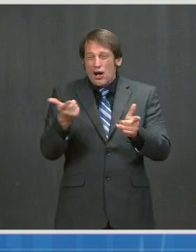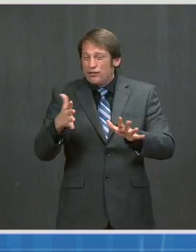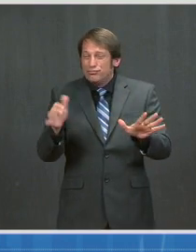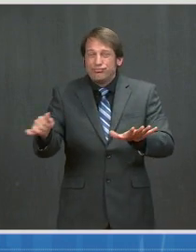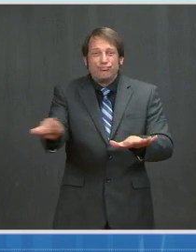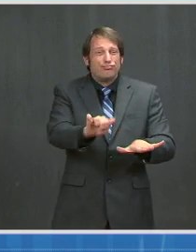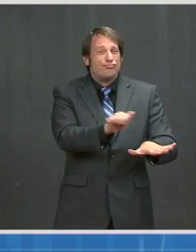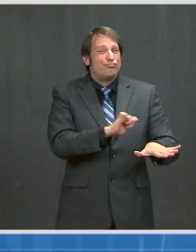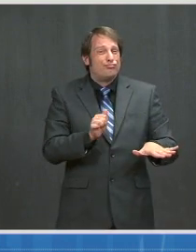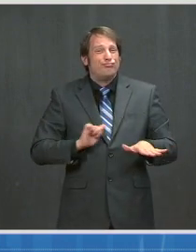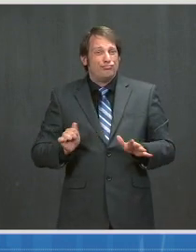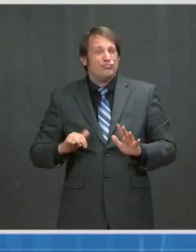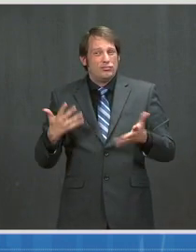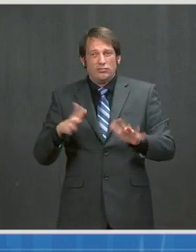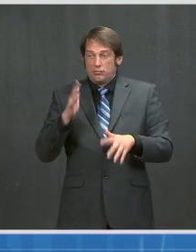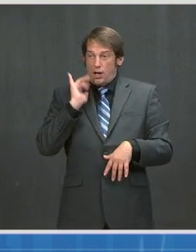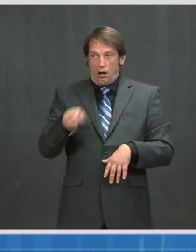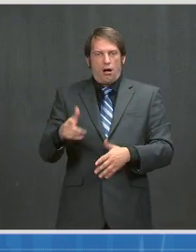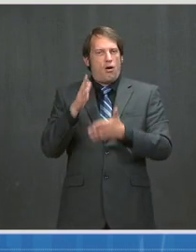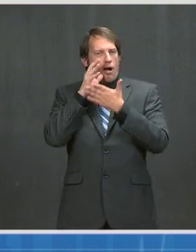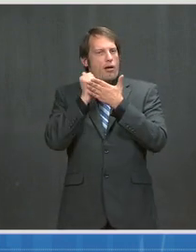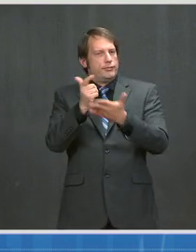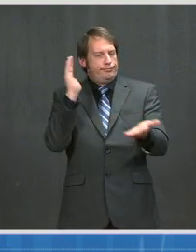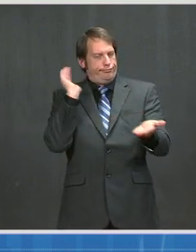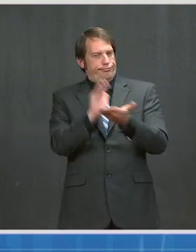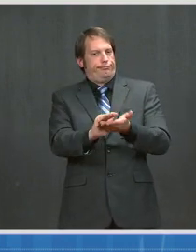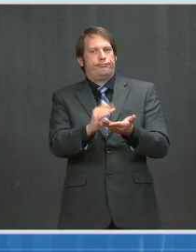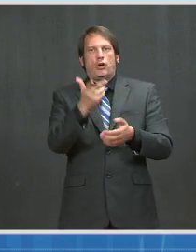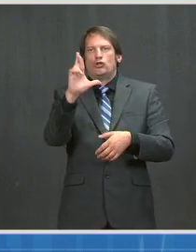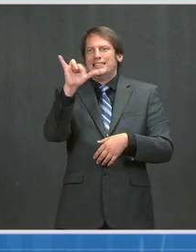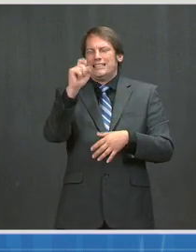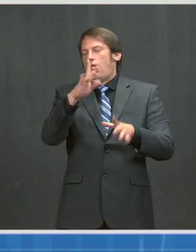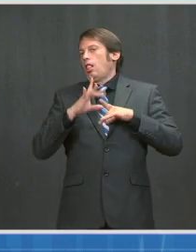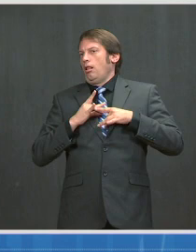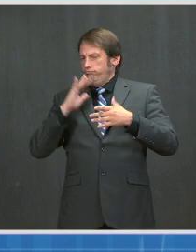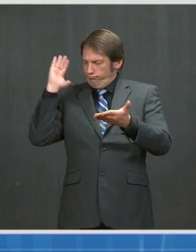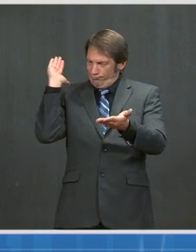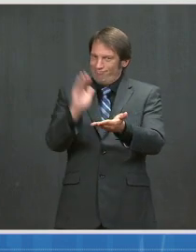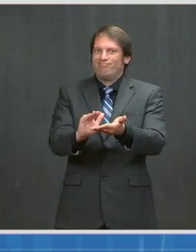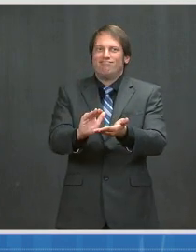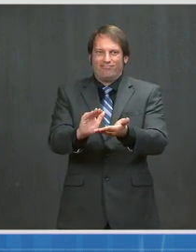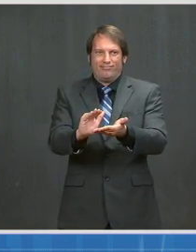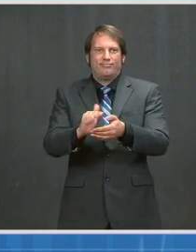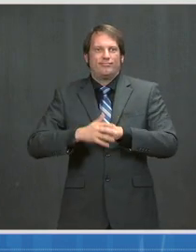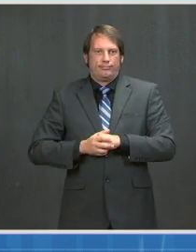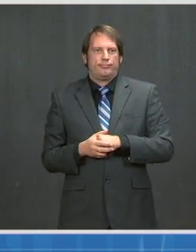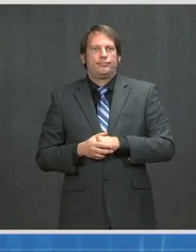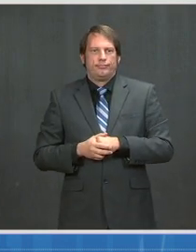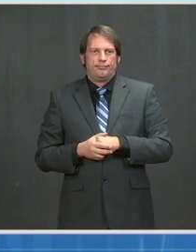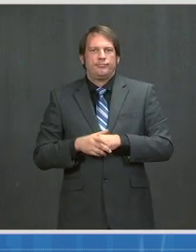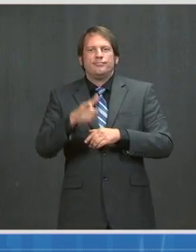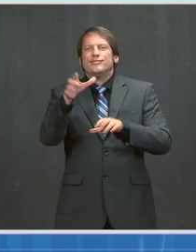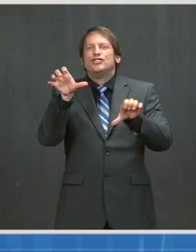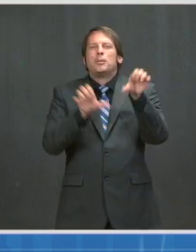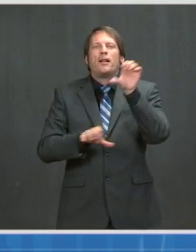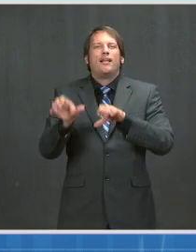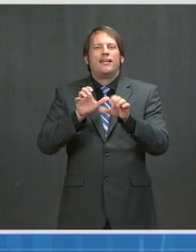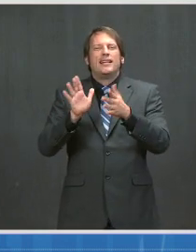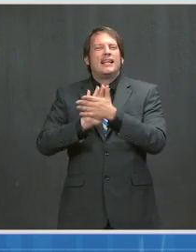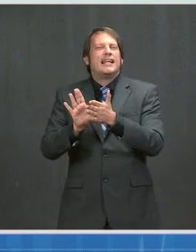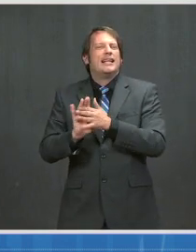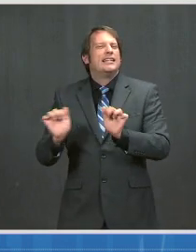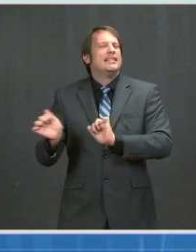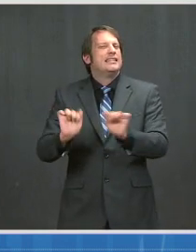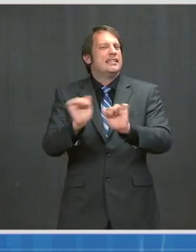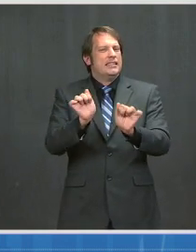enough to reduce the risk of COVID-19 spread. Disinfection is only recommended in indoor settings, schools, and homes